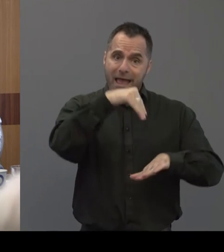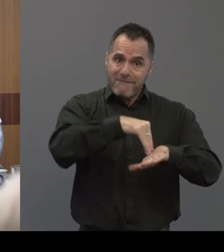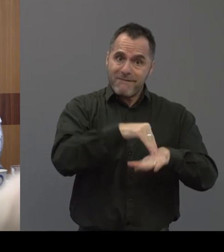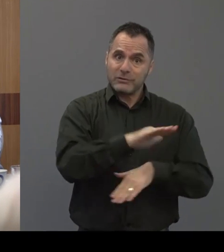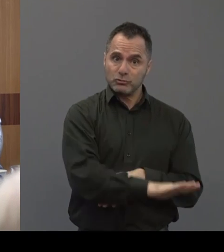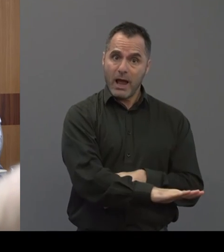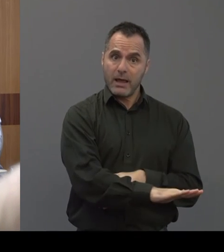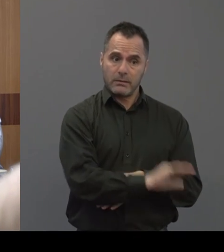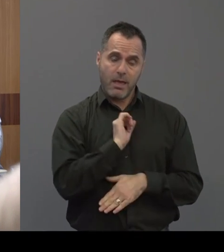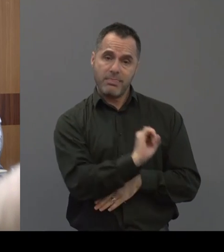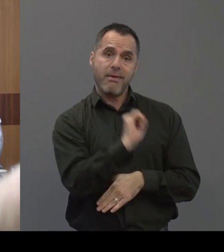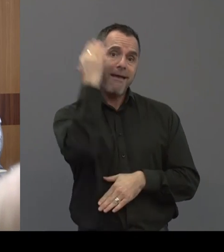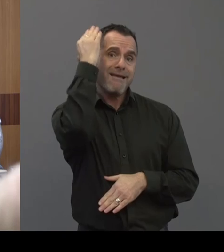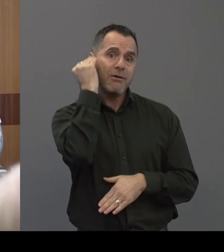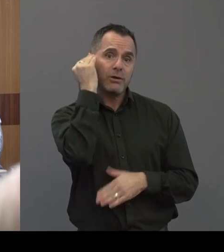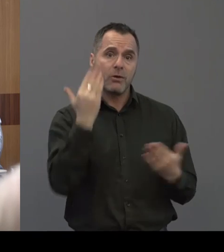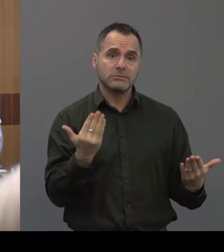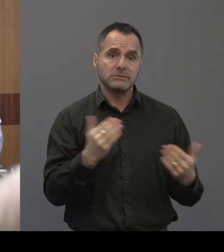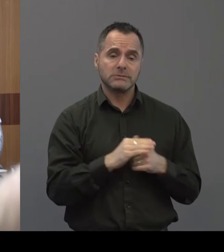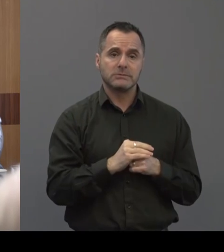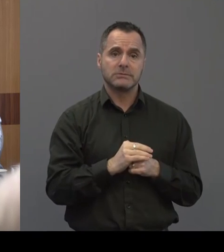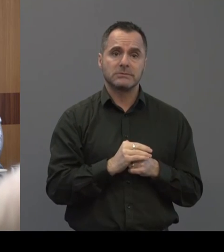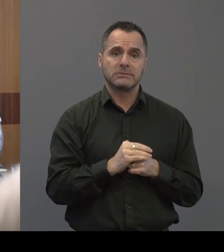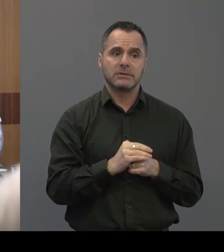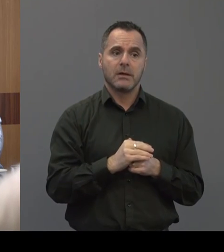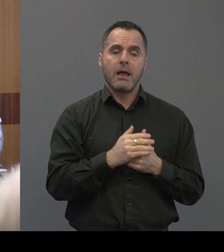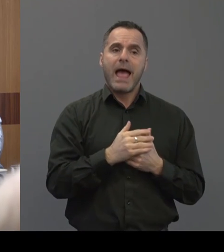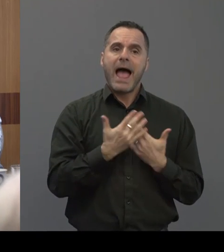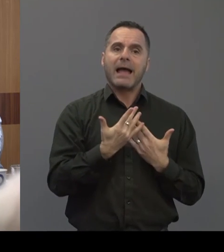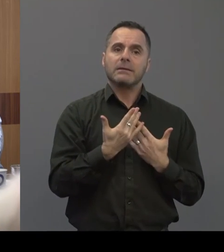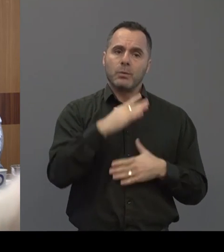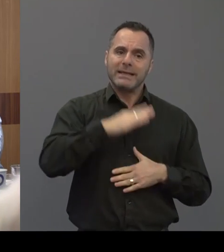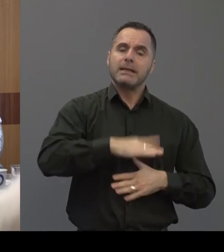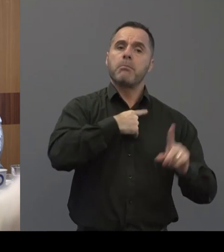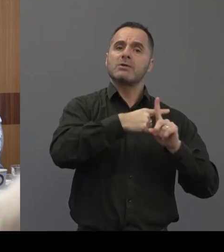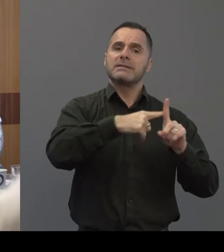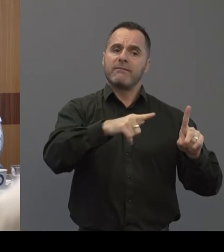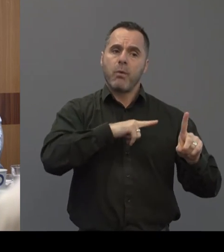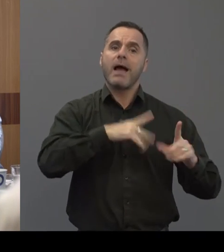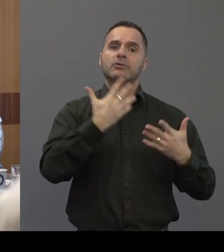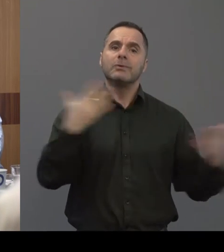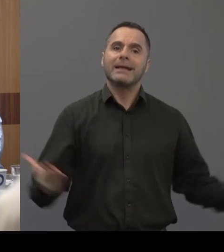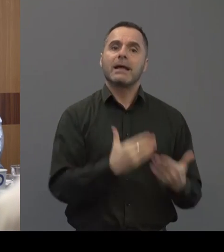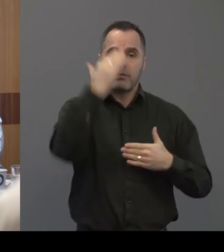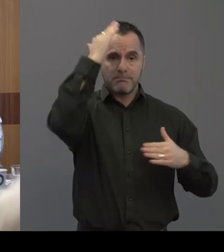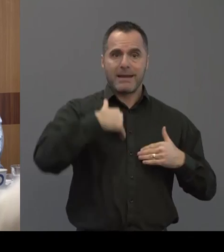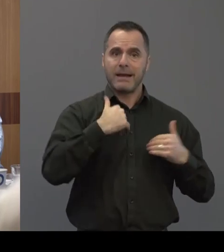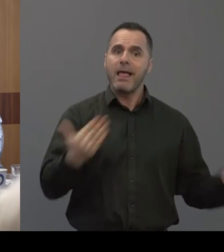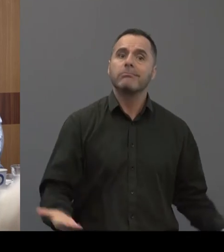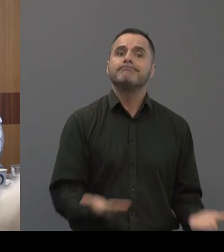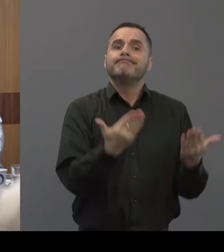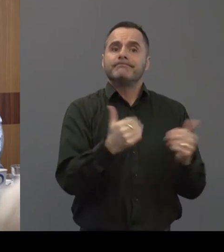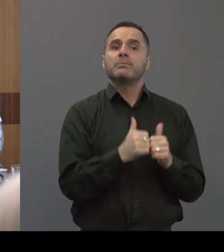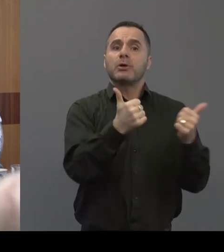child and their hearing loss and that can help their mental health state really. So is that work covering those medical